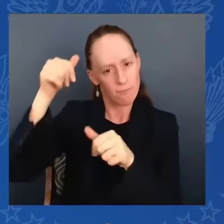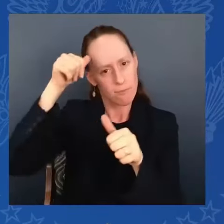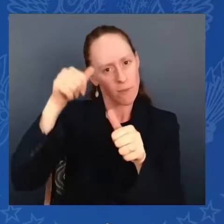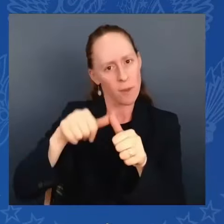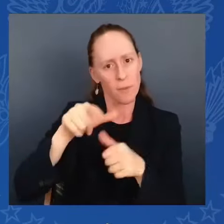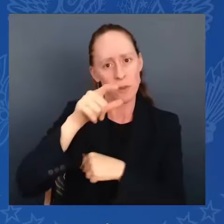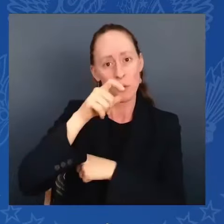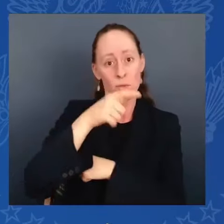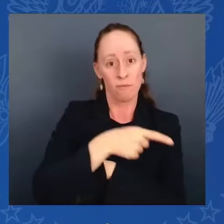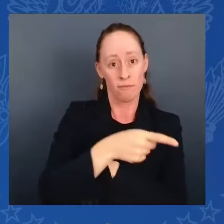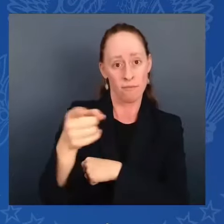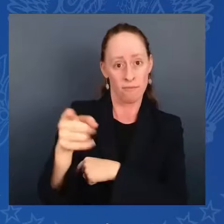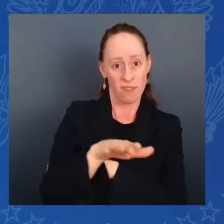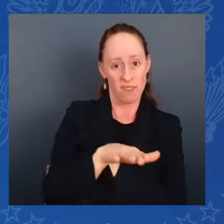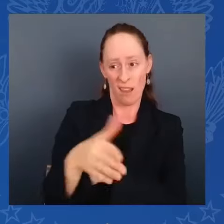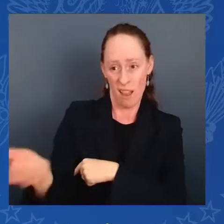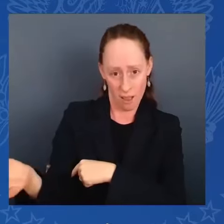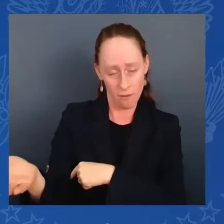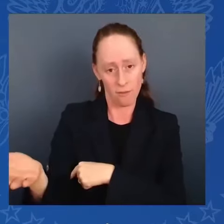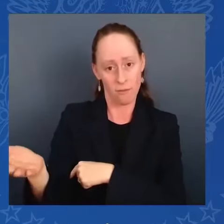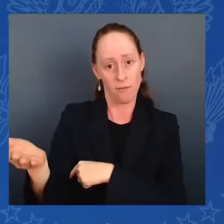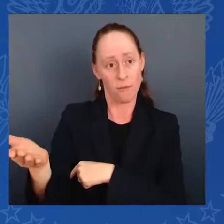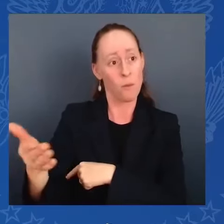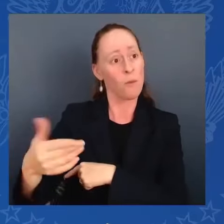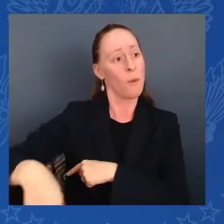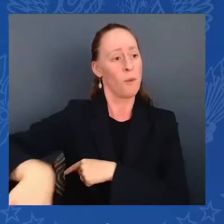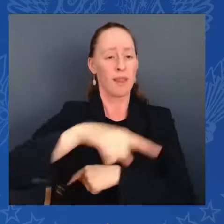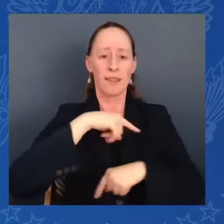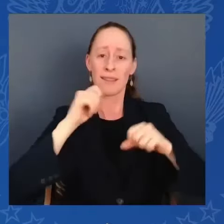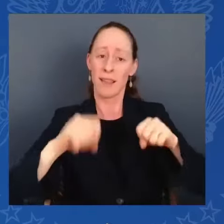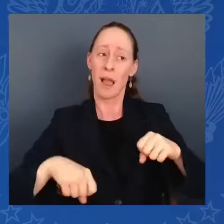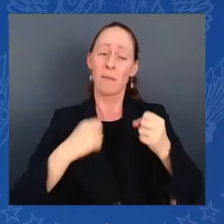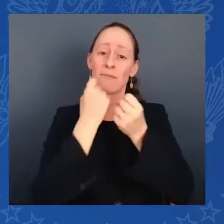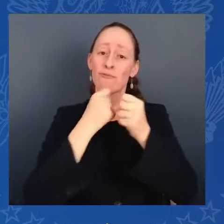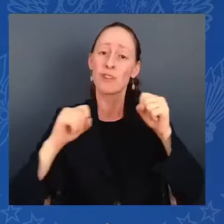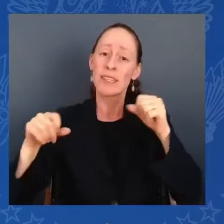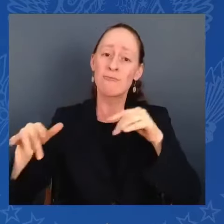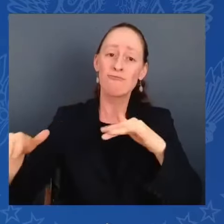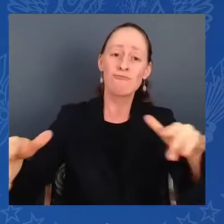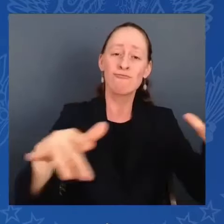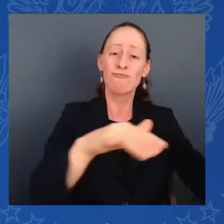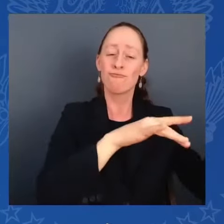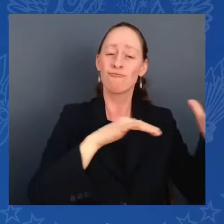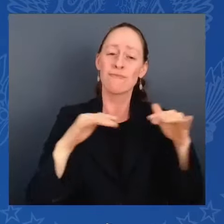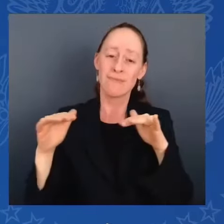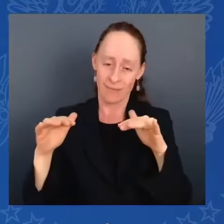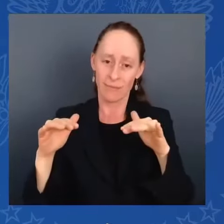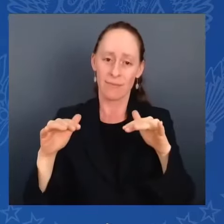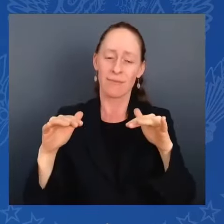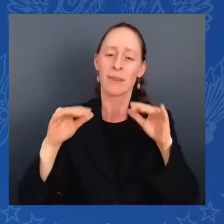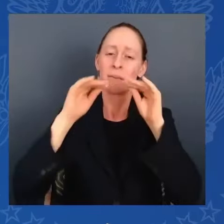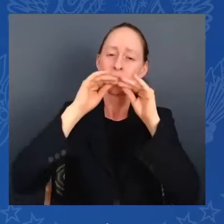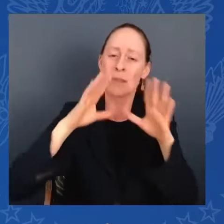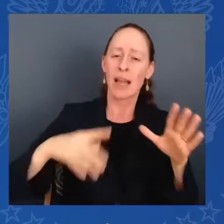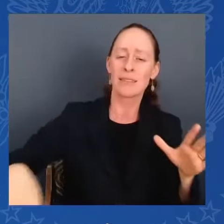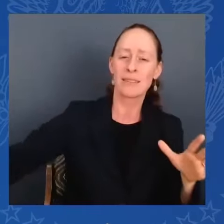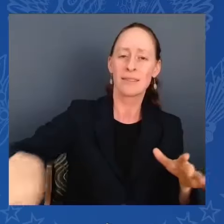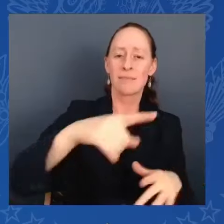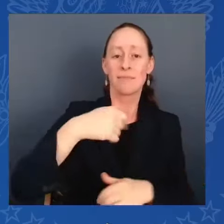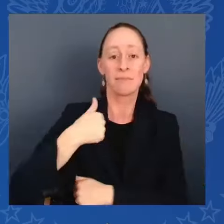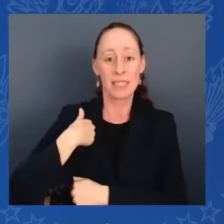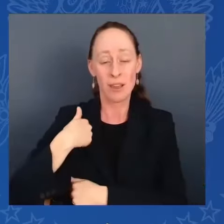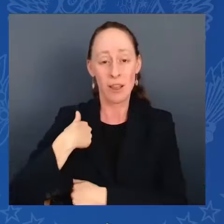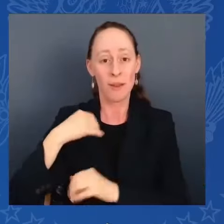ask your blessing upon those military families who are here today. We are blessed for their sharing so much of